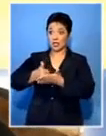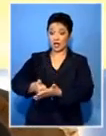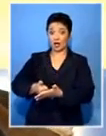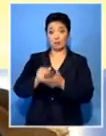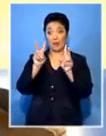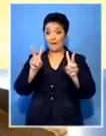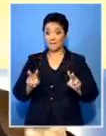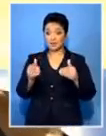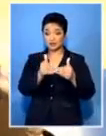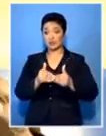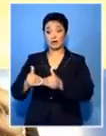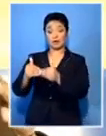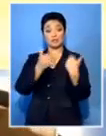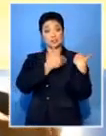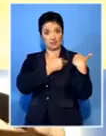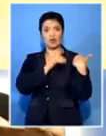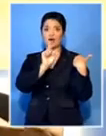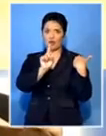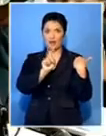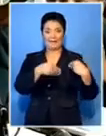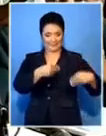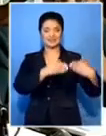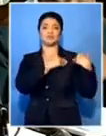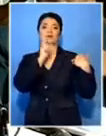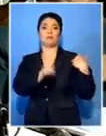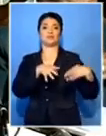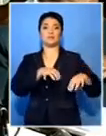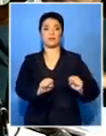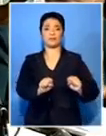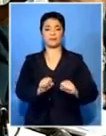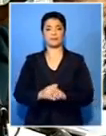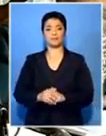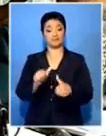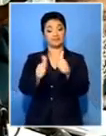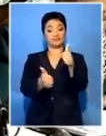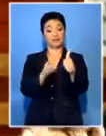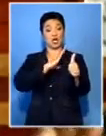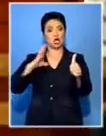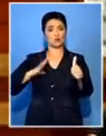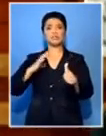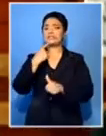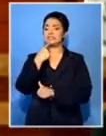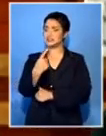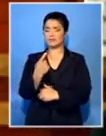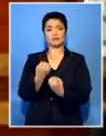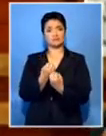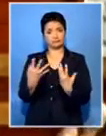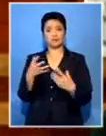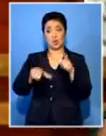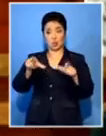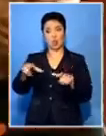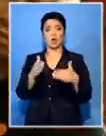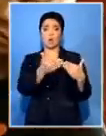the company must take responsibility. Piecha added that a lot has been done to make sure workers will be